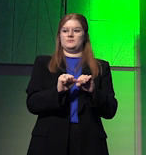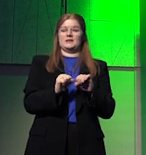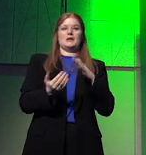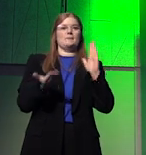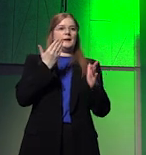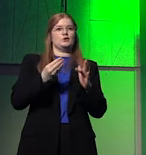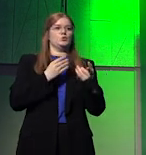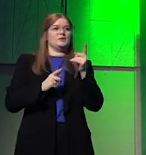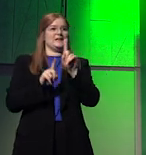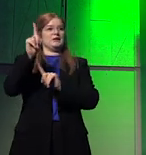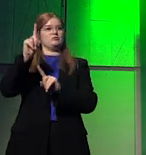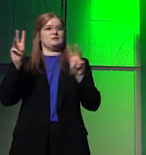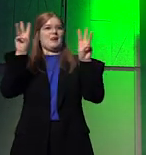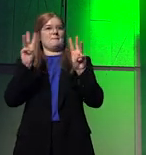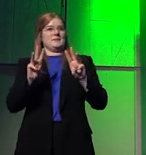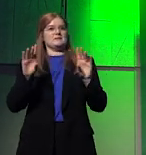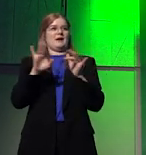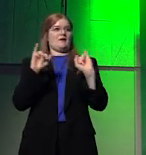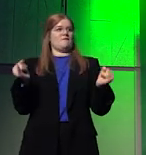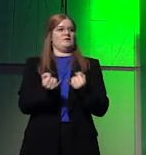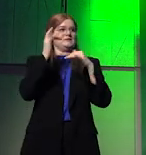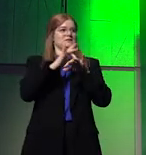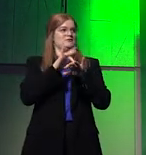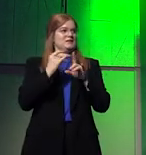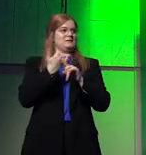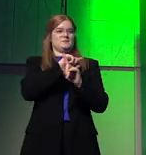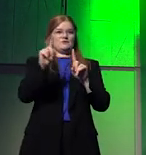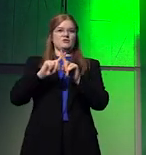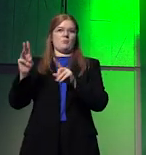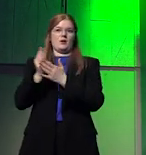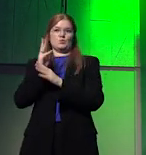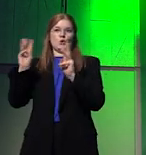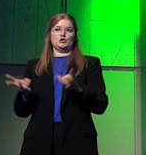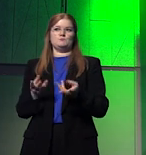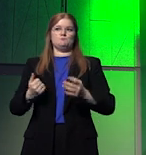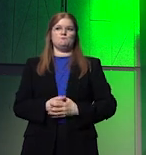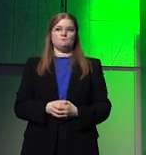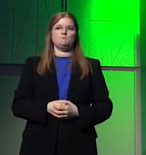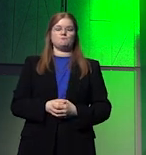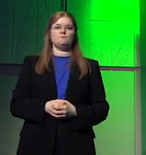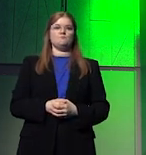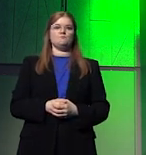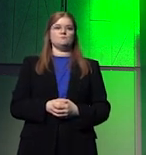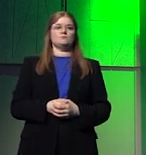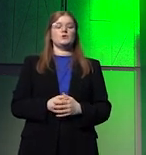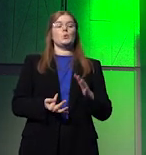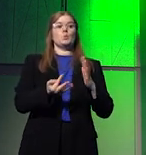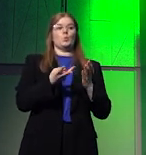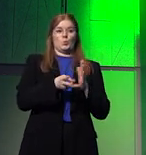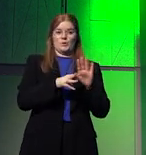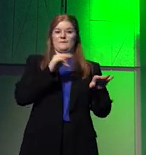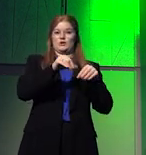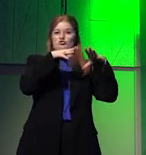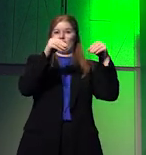background of increasing climate and conflict fragility in many parts of the world. With the grain deal,